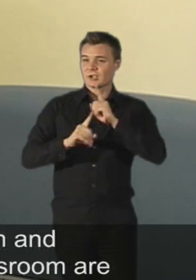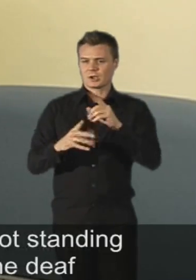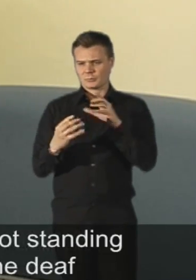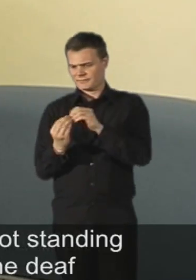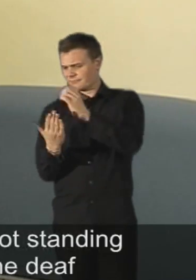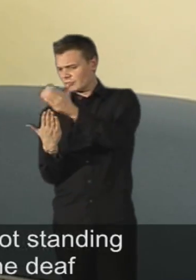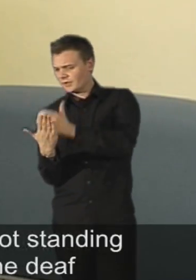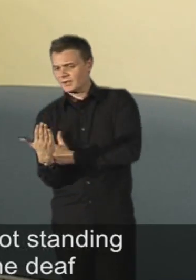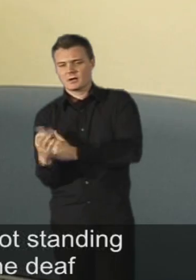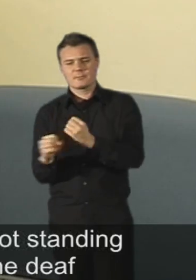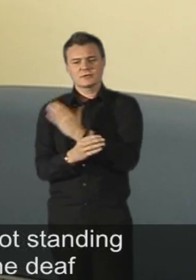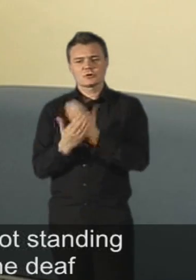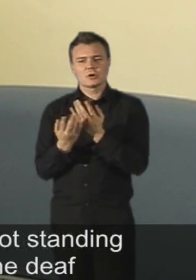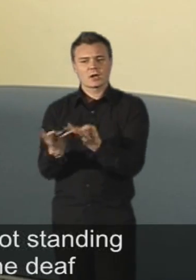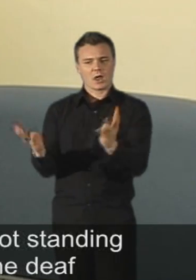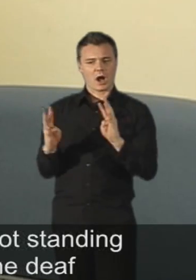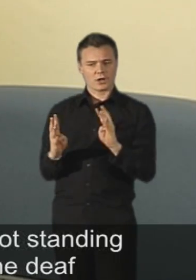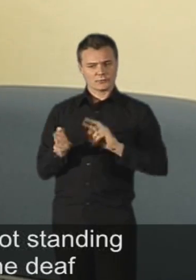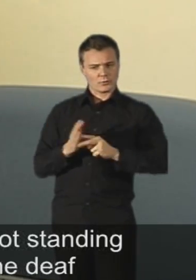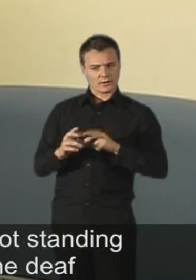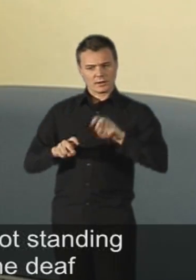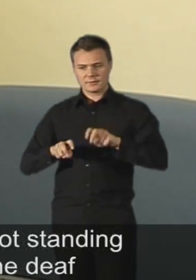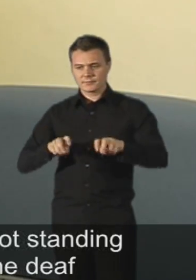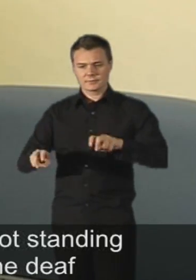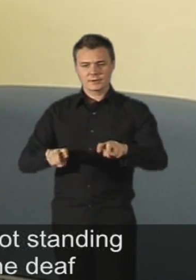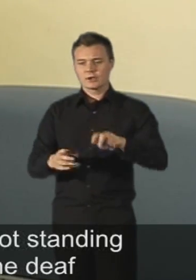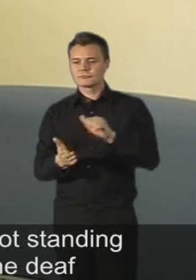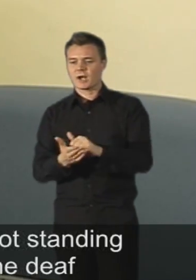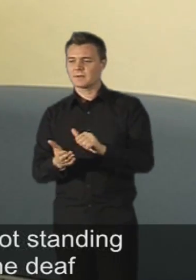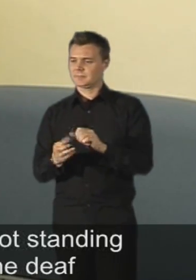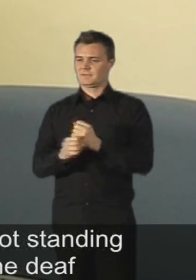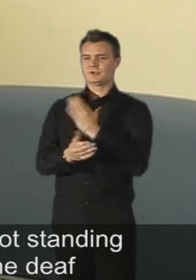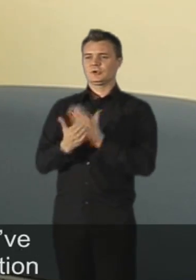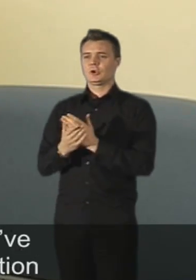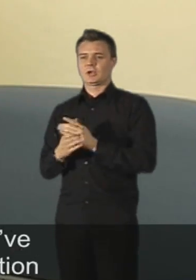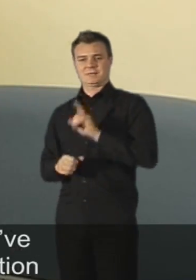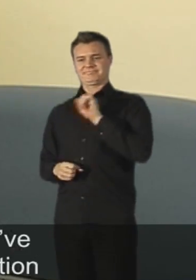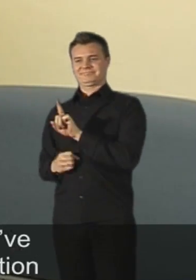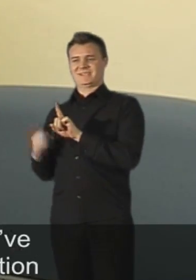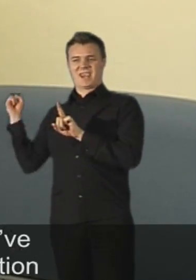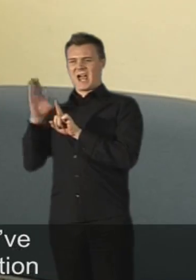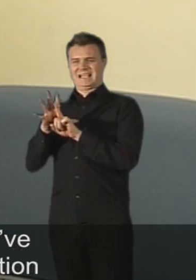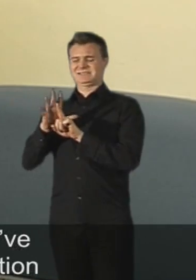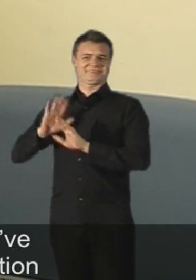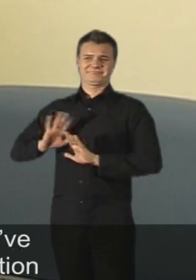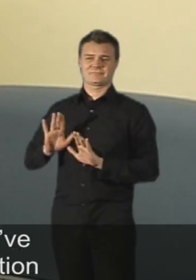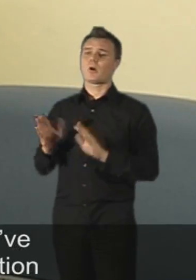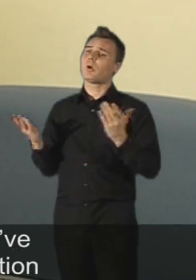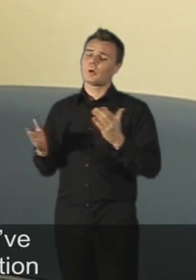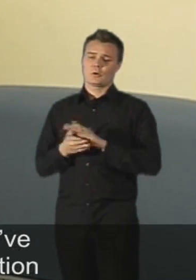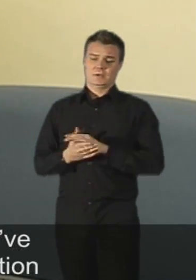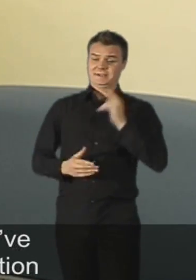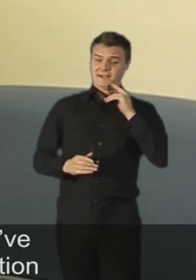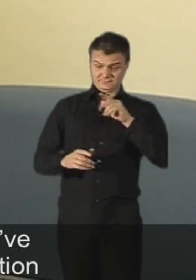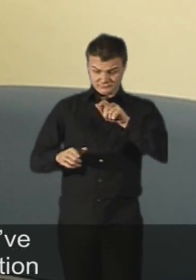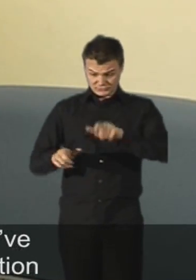classroom are organised so that the teachers are not standing with the back to the sunlight, that the deaf children are in a position where they've got access,